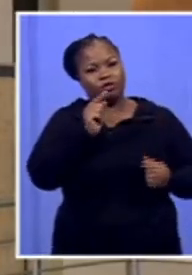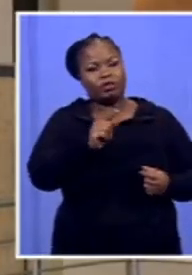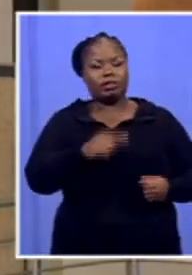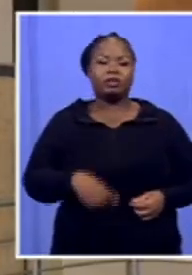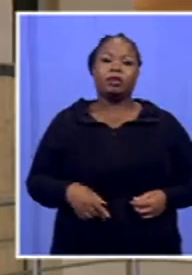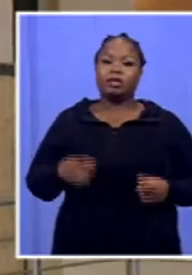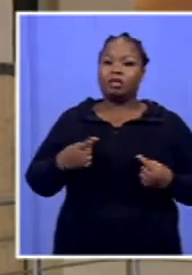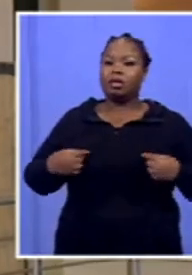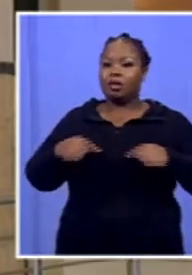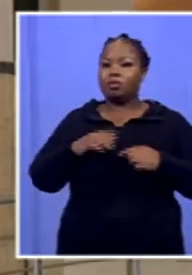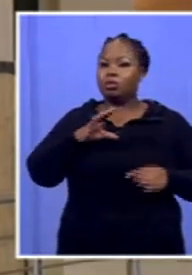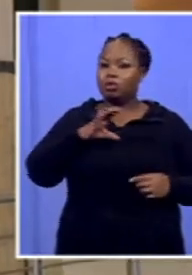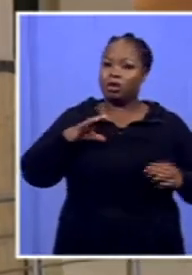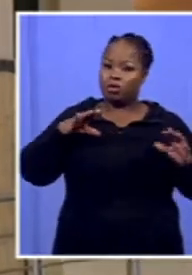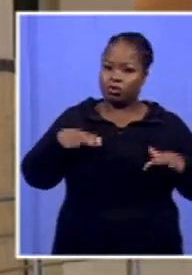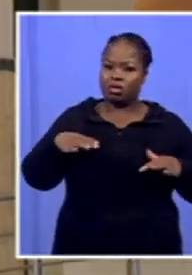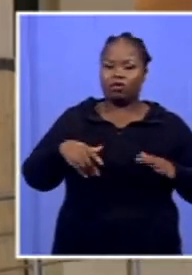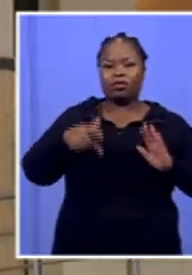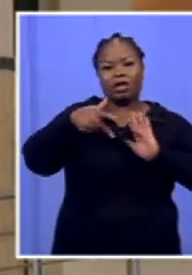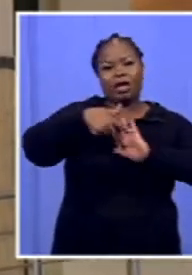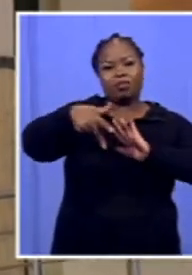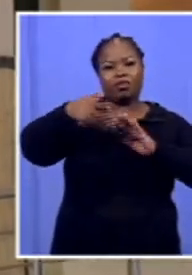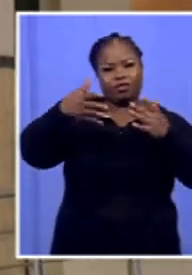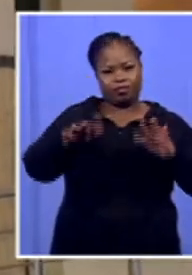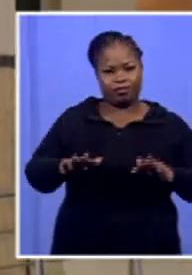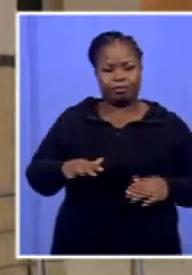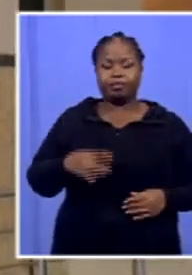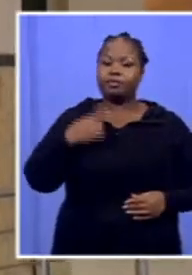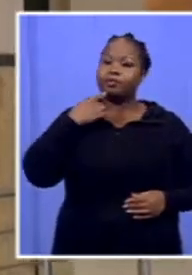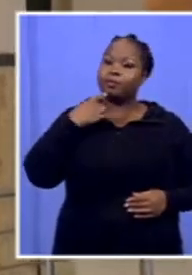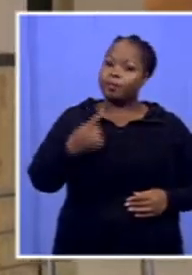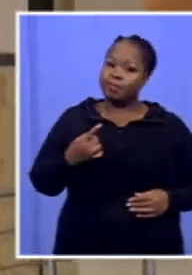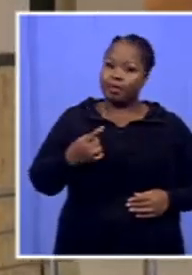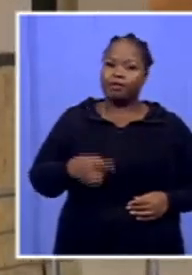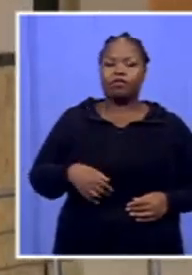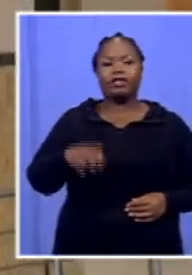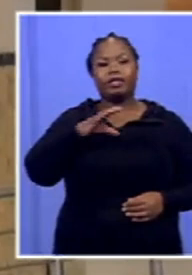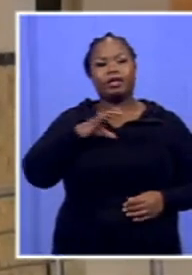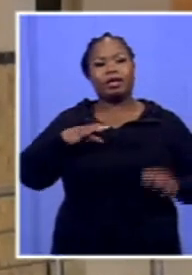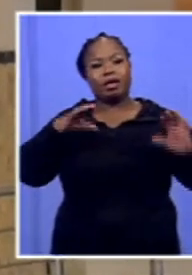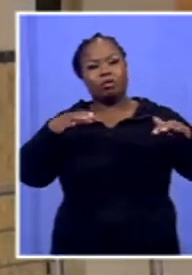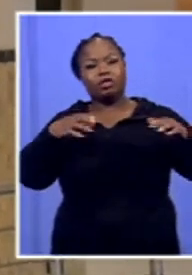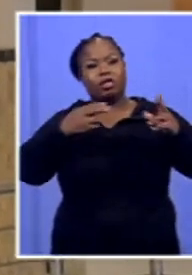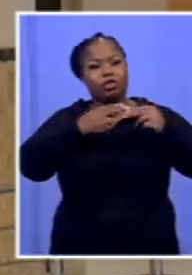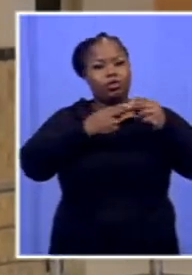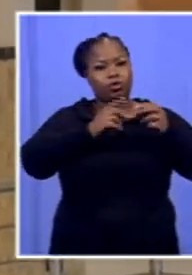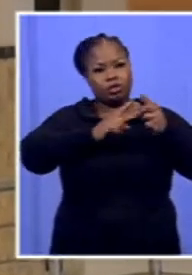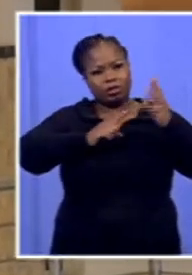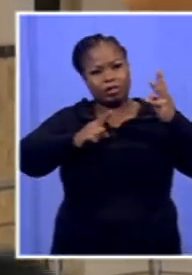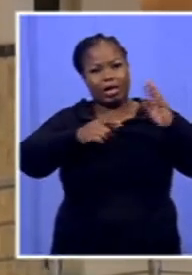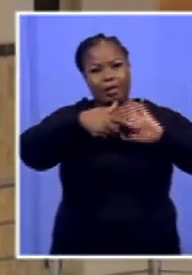council, we have approved an item that sooner the buying council approved, will pay the workers.